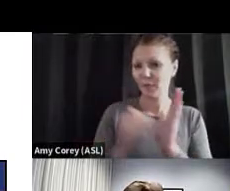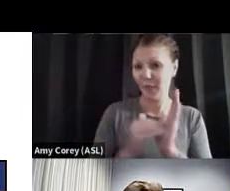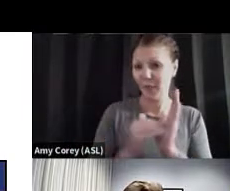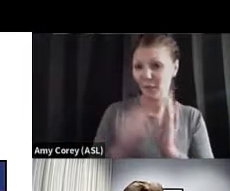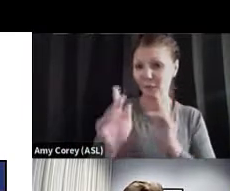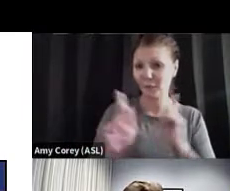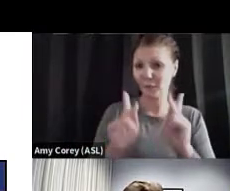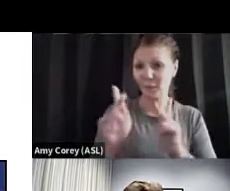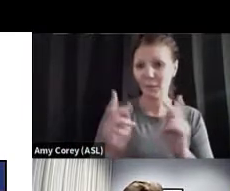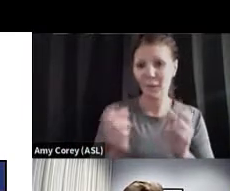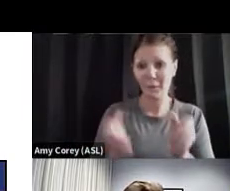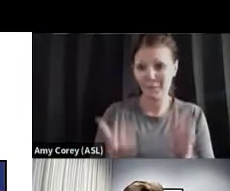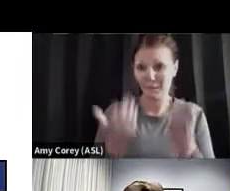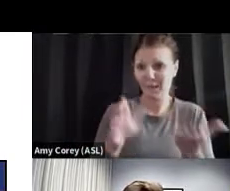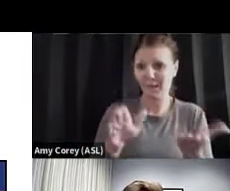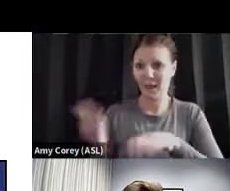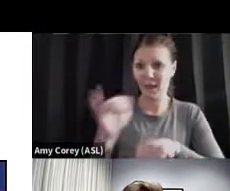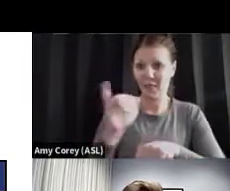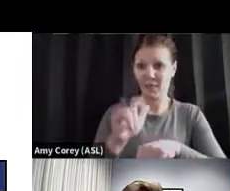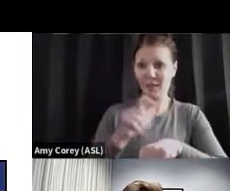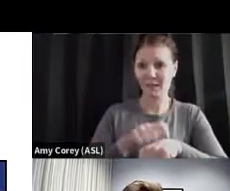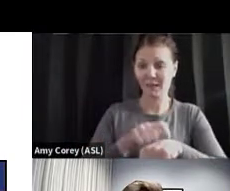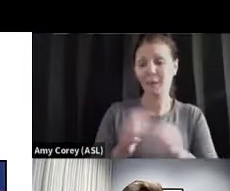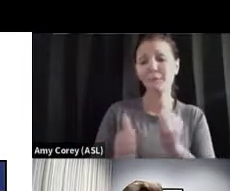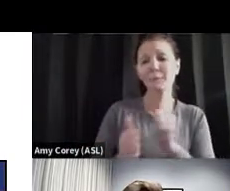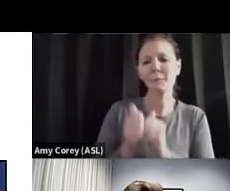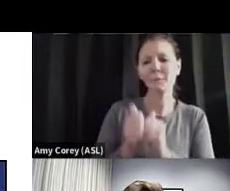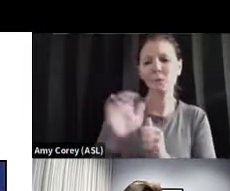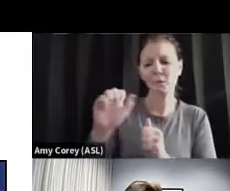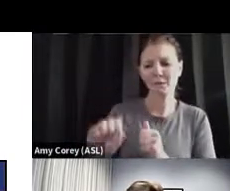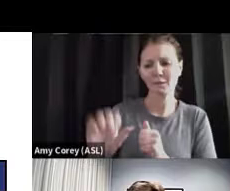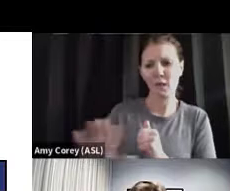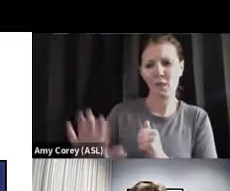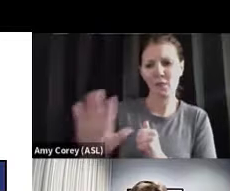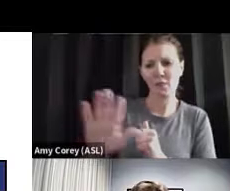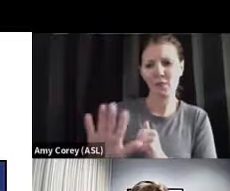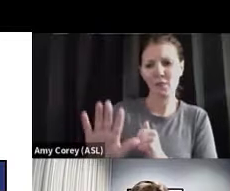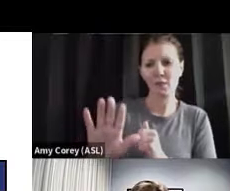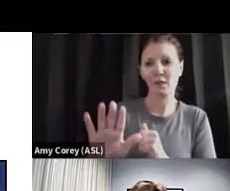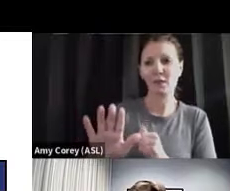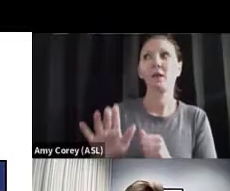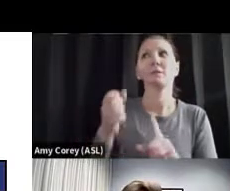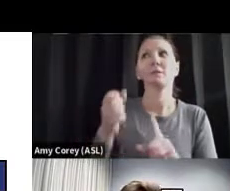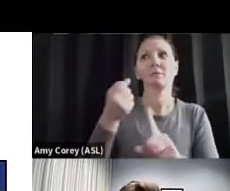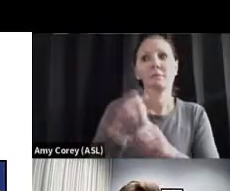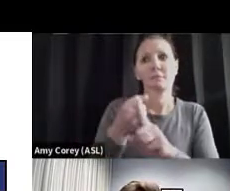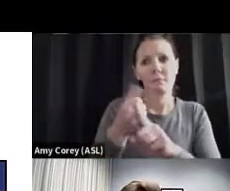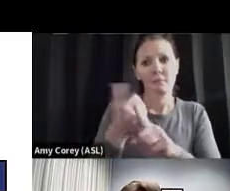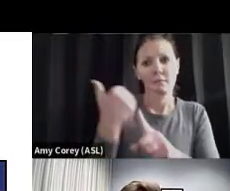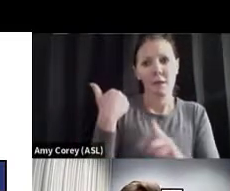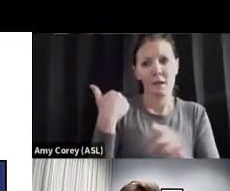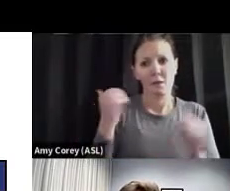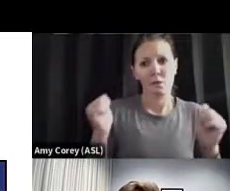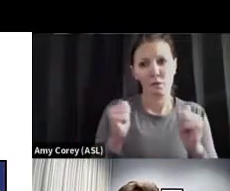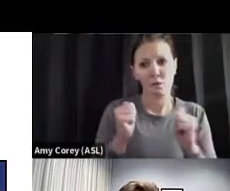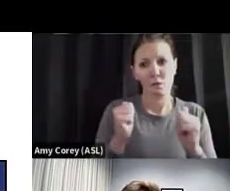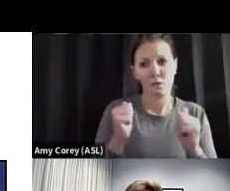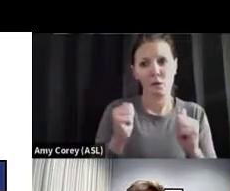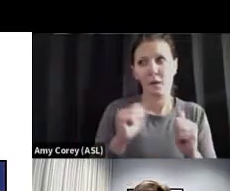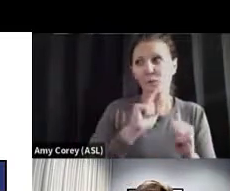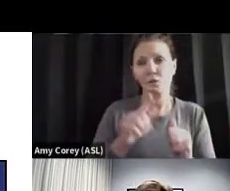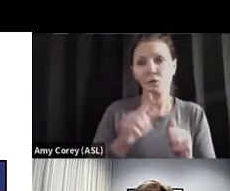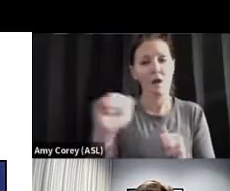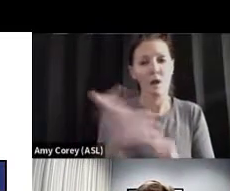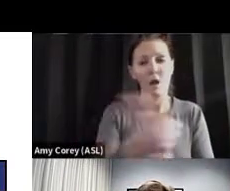Many died here in that period, mostly in the South. And then we had that winter last year, which everyone, I think, will remember for a long, long time,